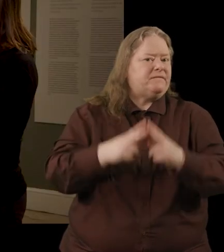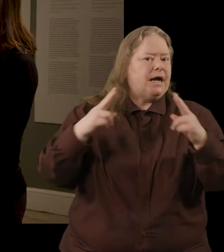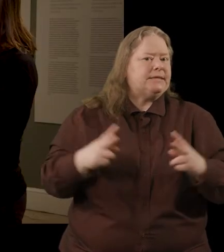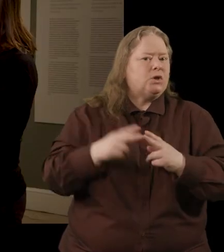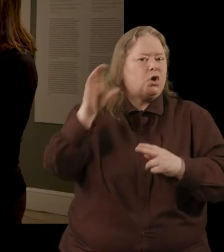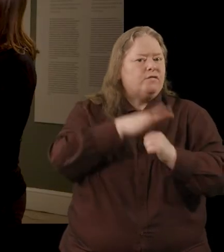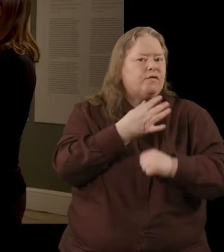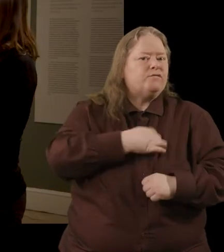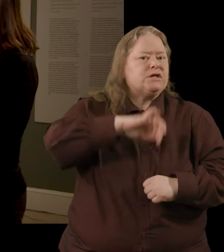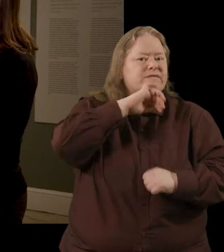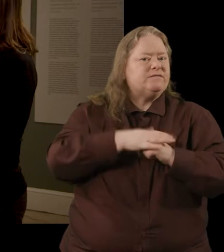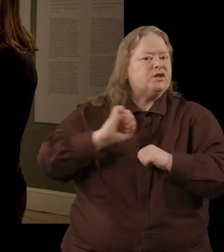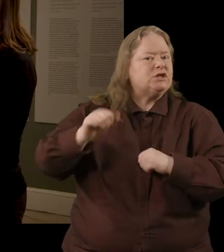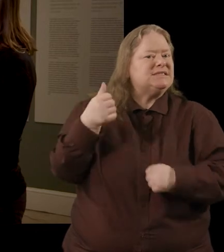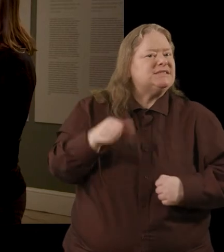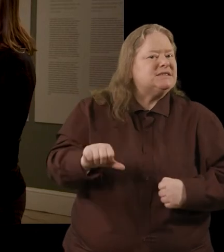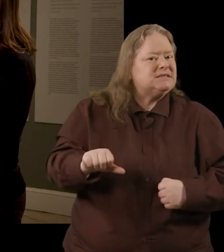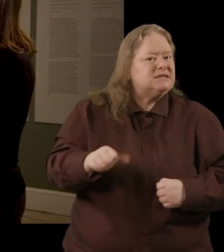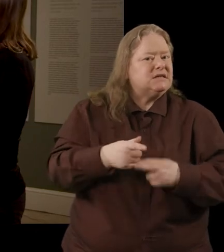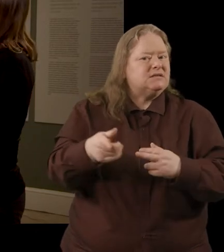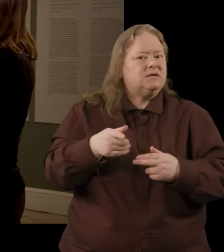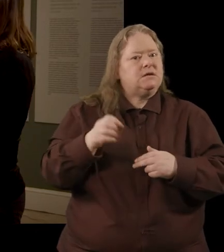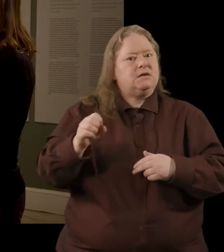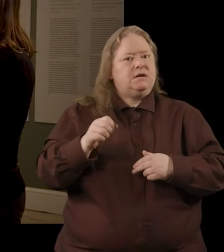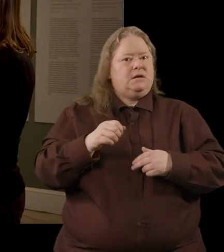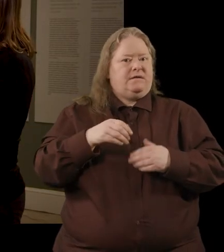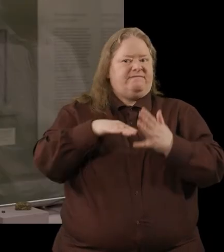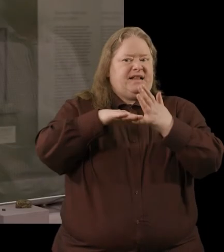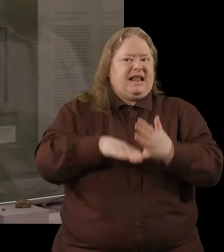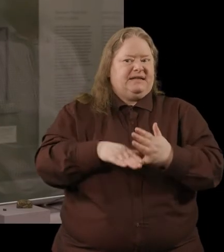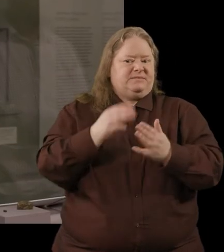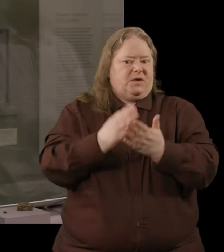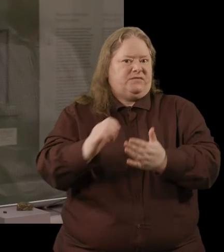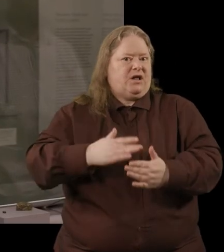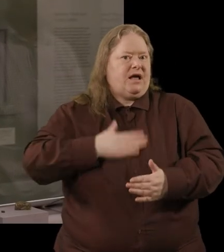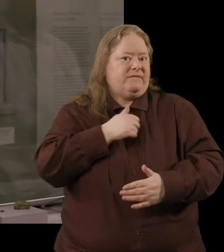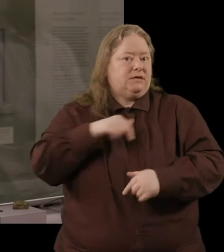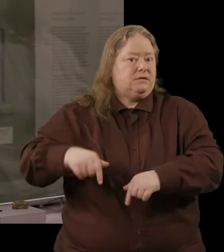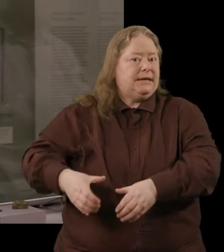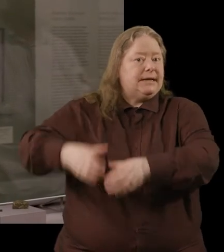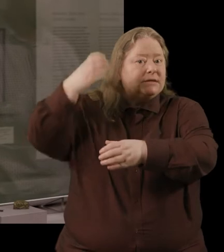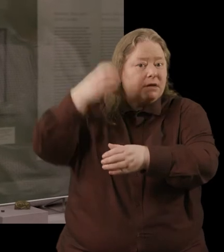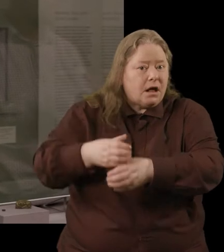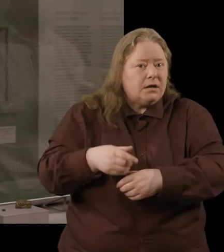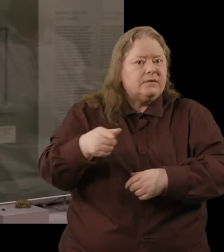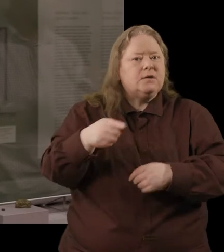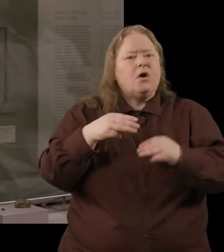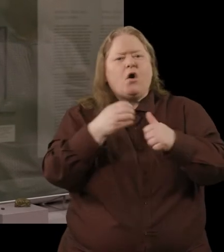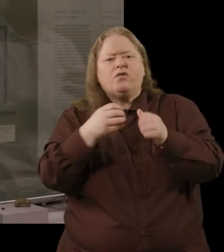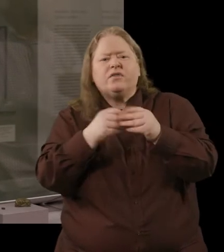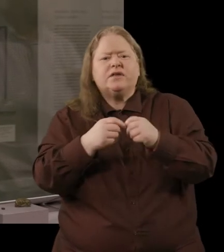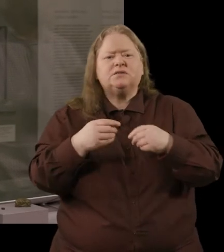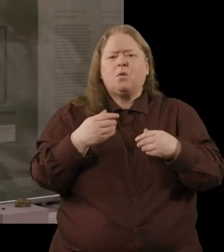looking for forgiveness for their sins in their final years at Glendalough. There are other objects then in the exhibition which kind of